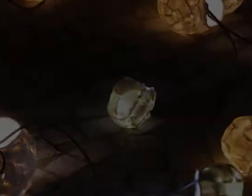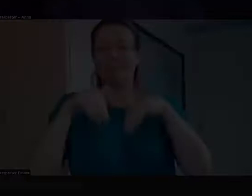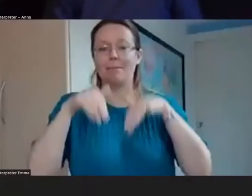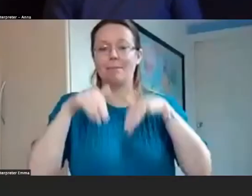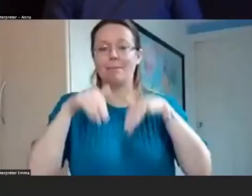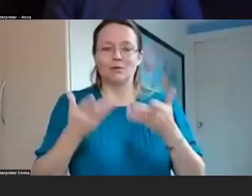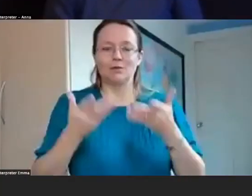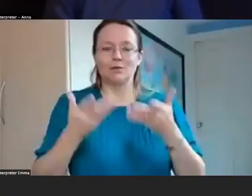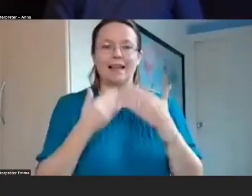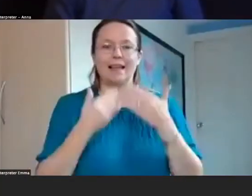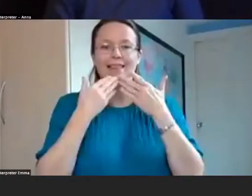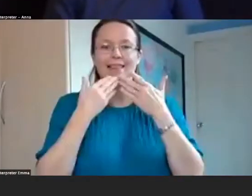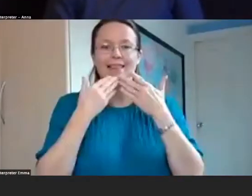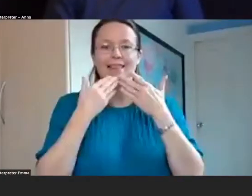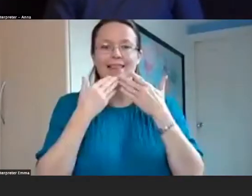Thank you Fiona.